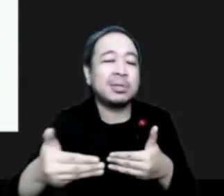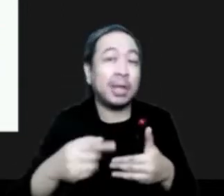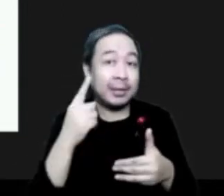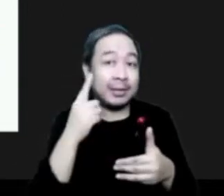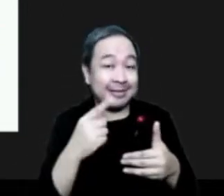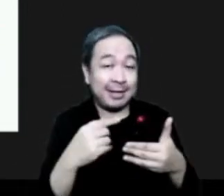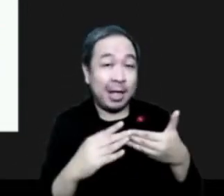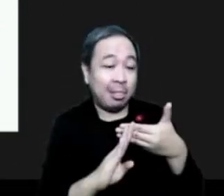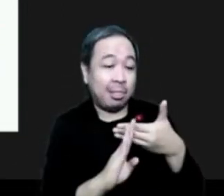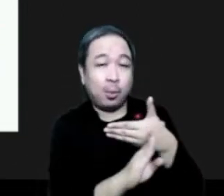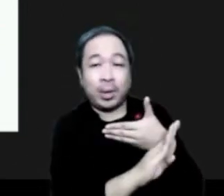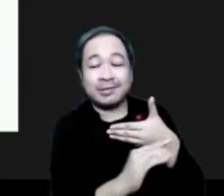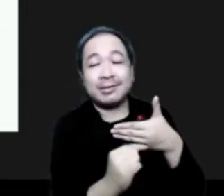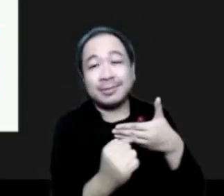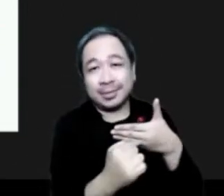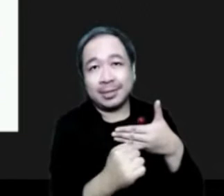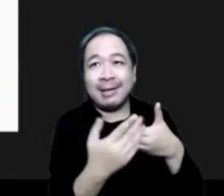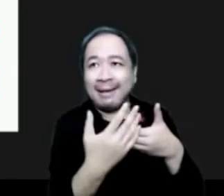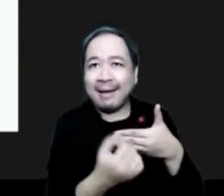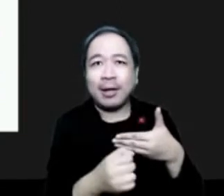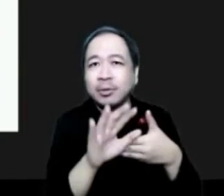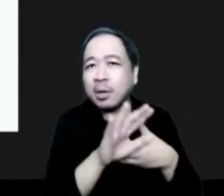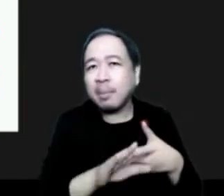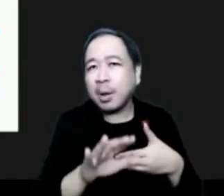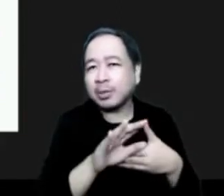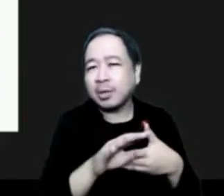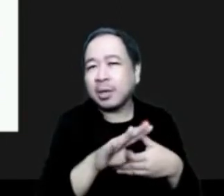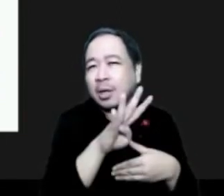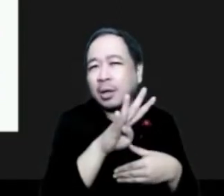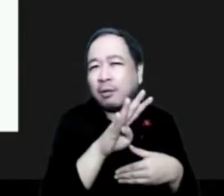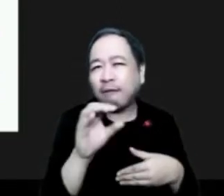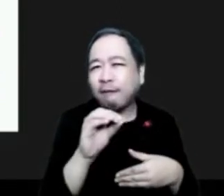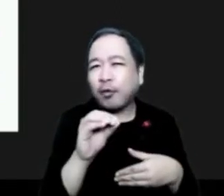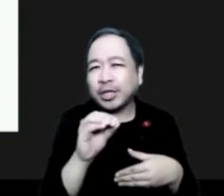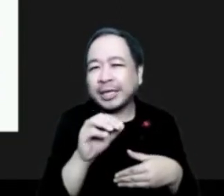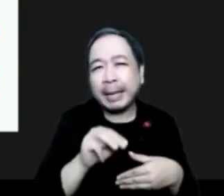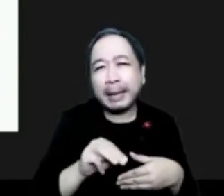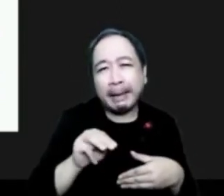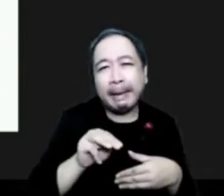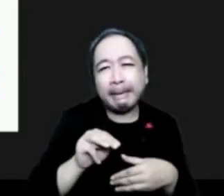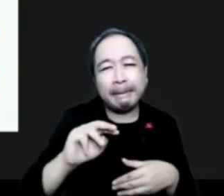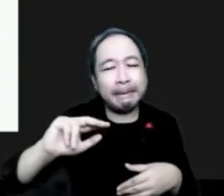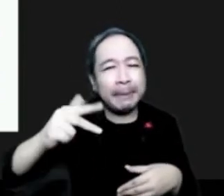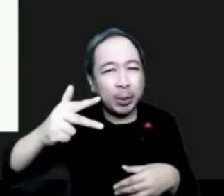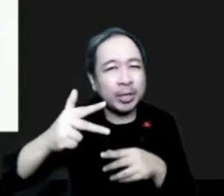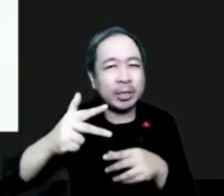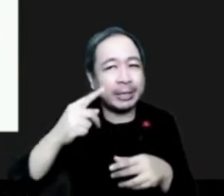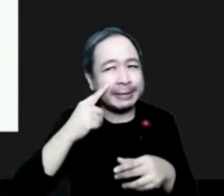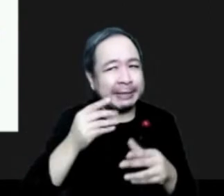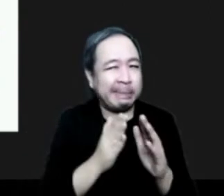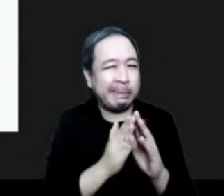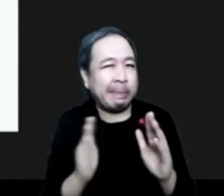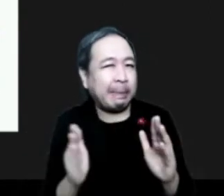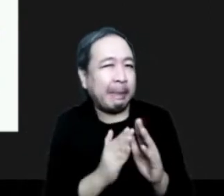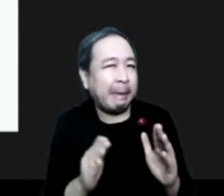that were affected by about 20, 30, even above 40 micron per meter cube. So over a period of four or five months, if you take a look into a shorter